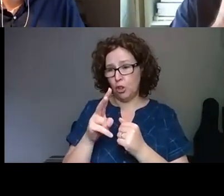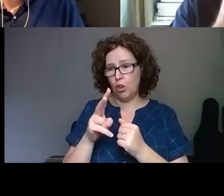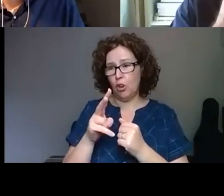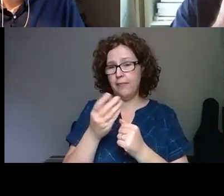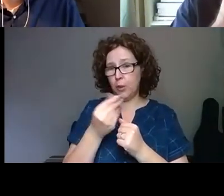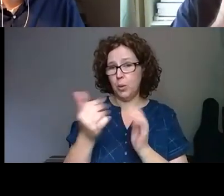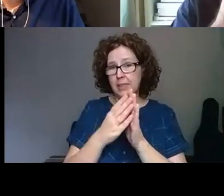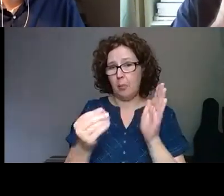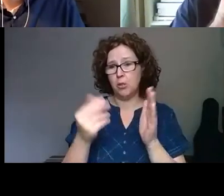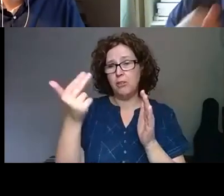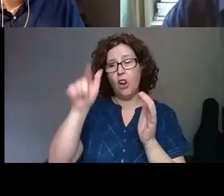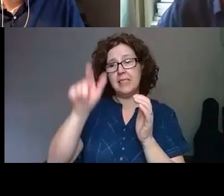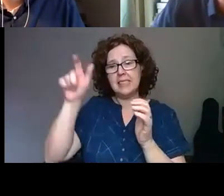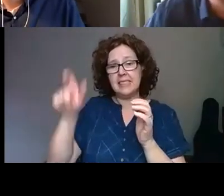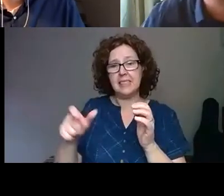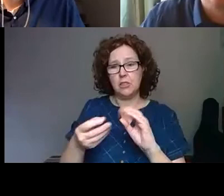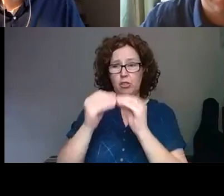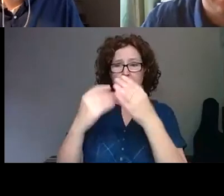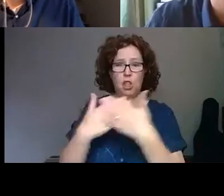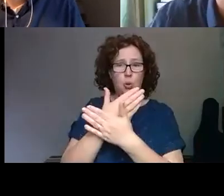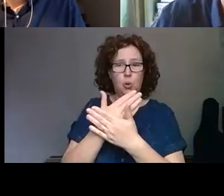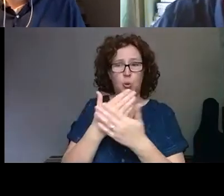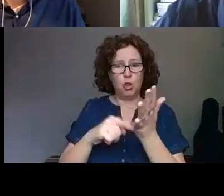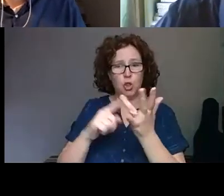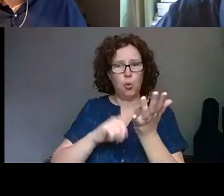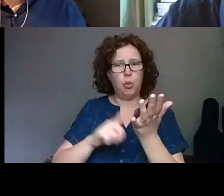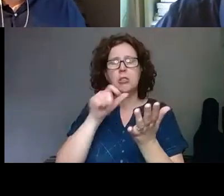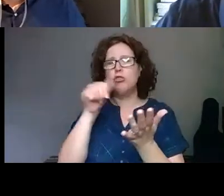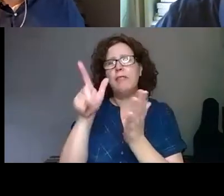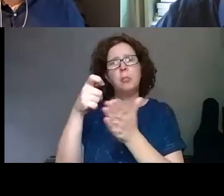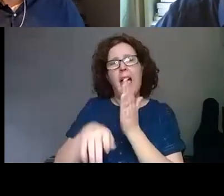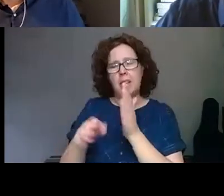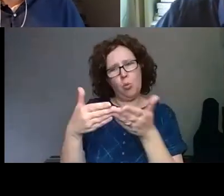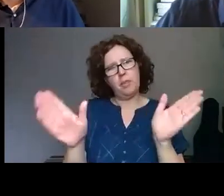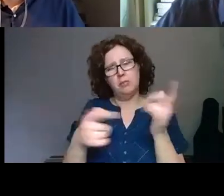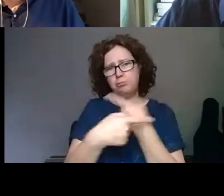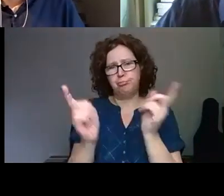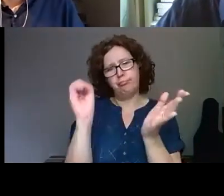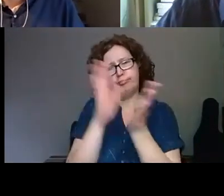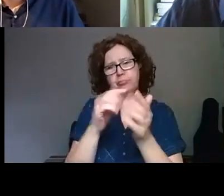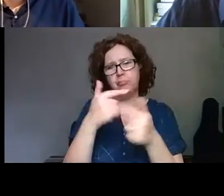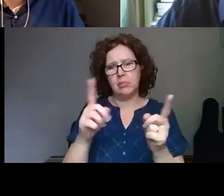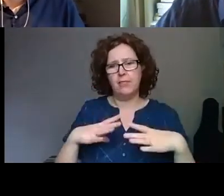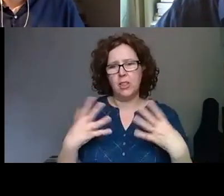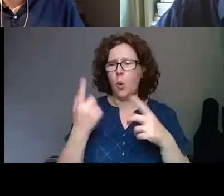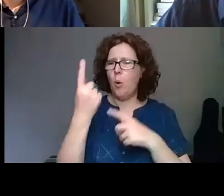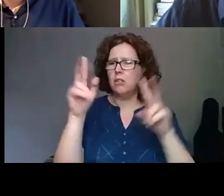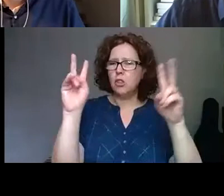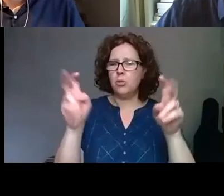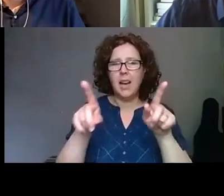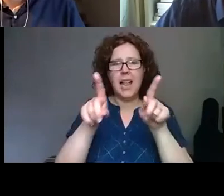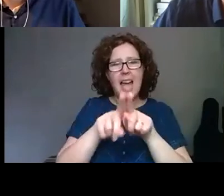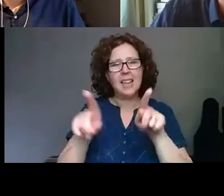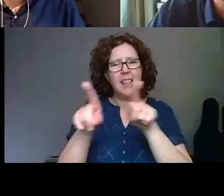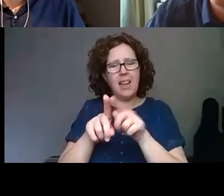artists creating new tools, open source tools as well. So one of these examples was likelike.org, which was